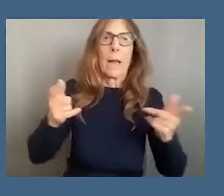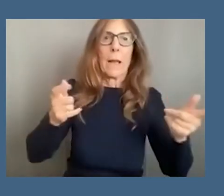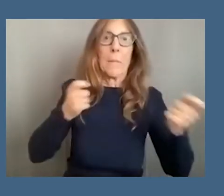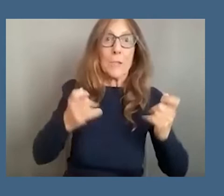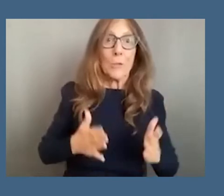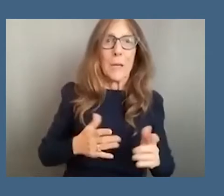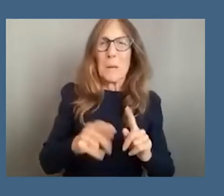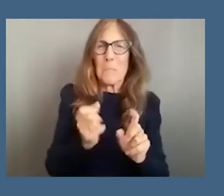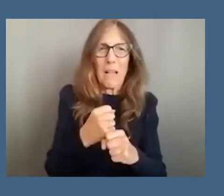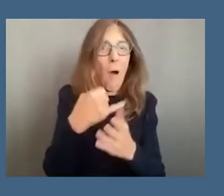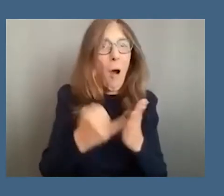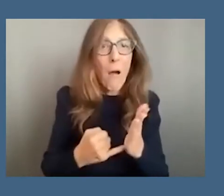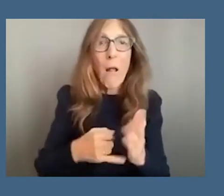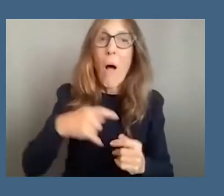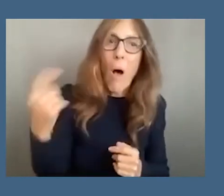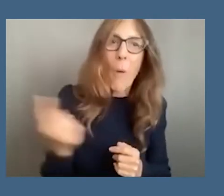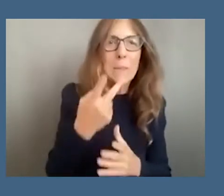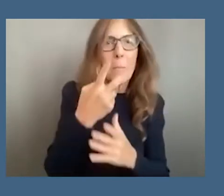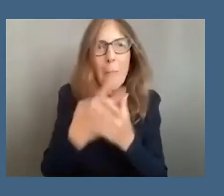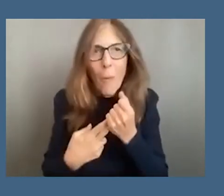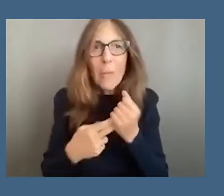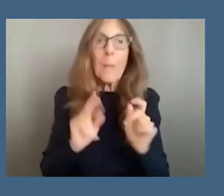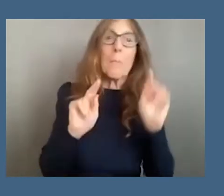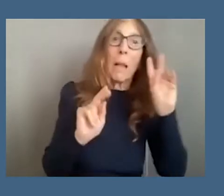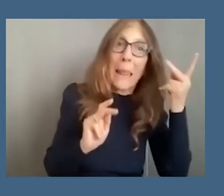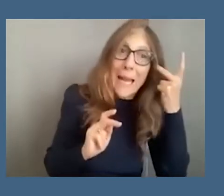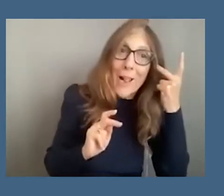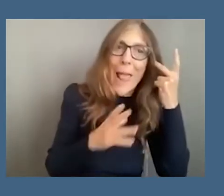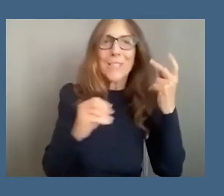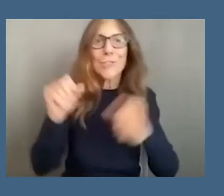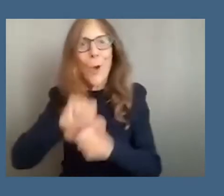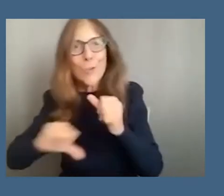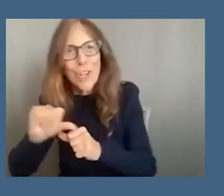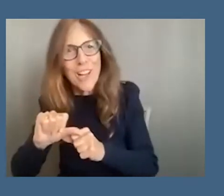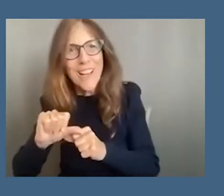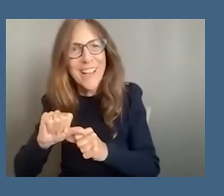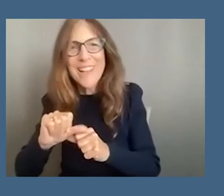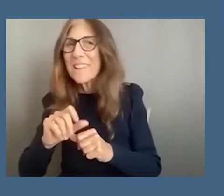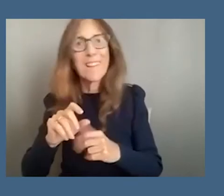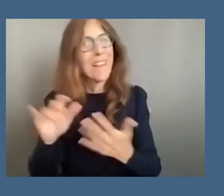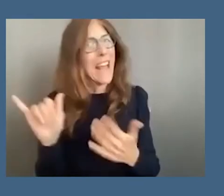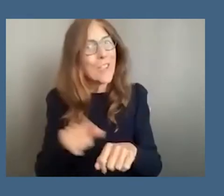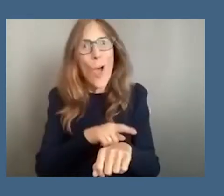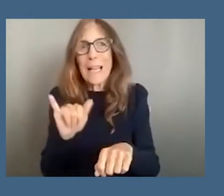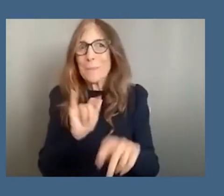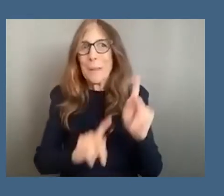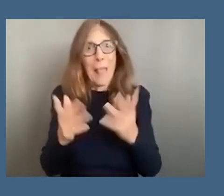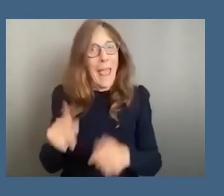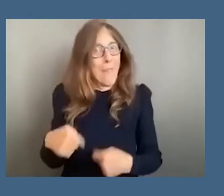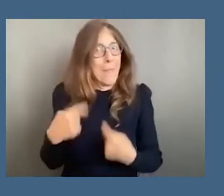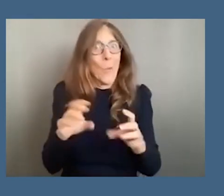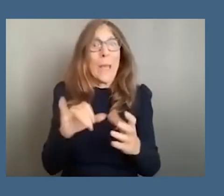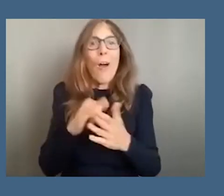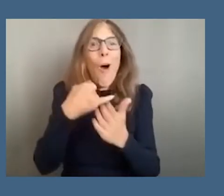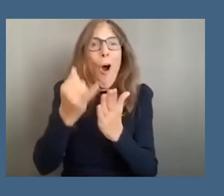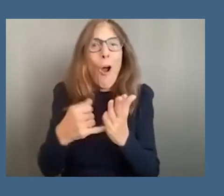political and always been social for as long as human beings have been doing it um art making like language